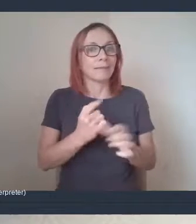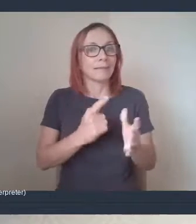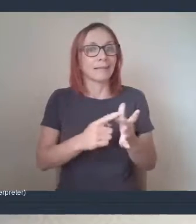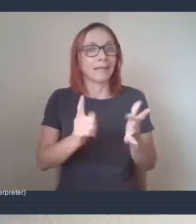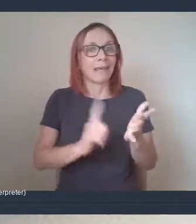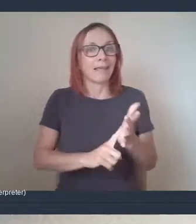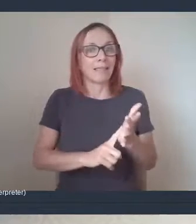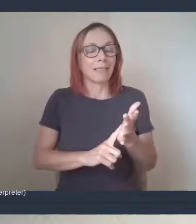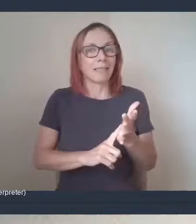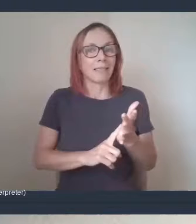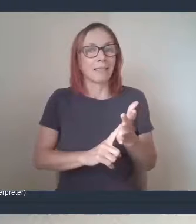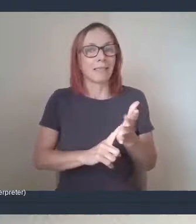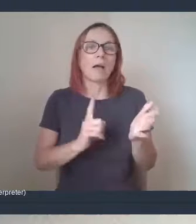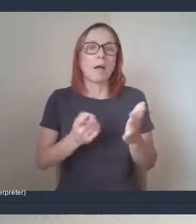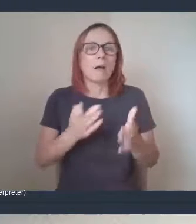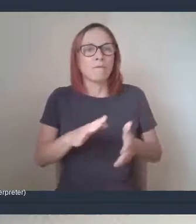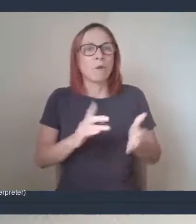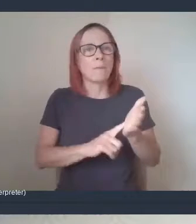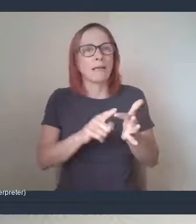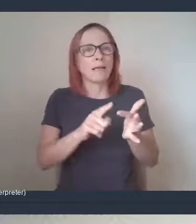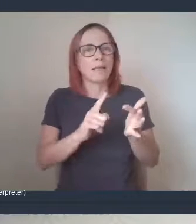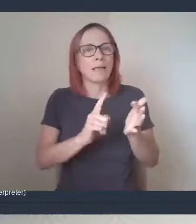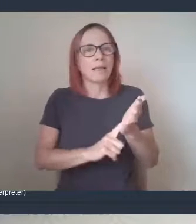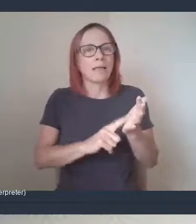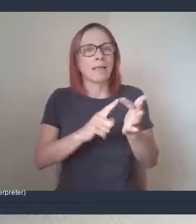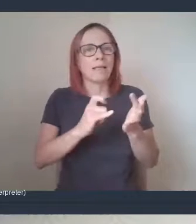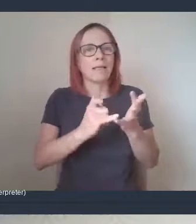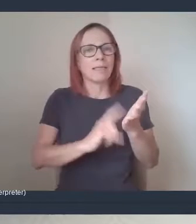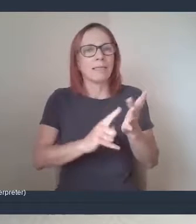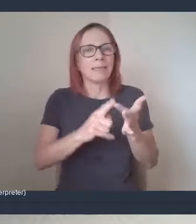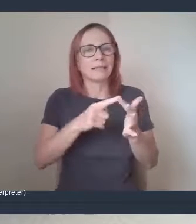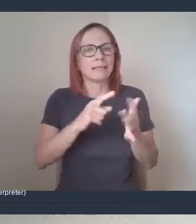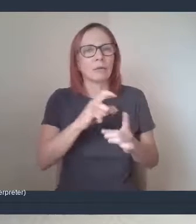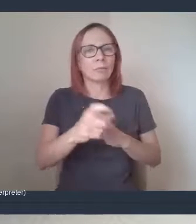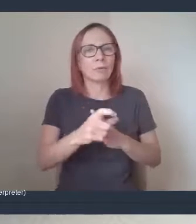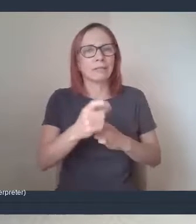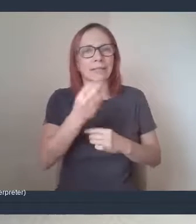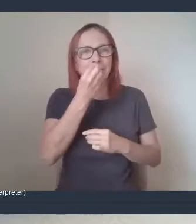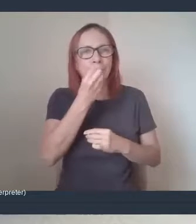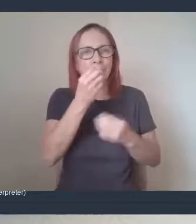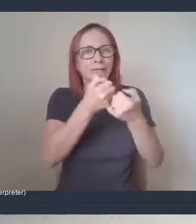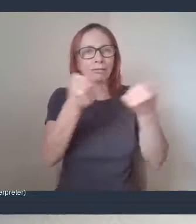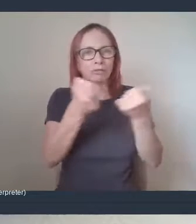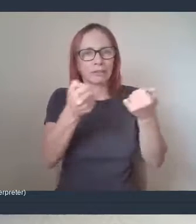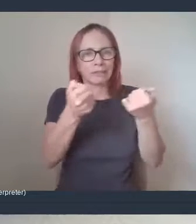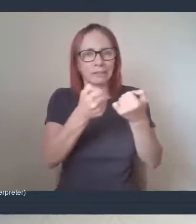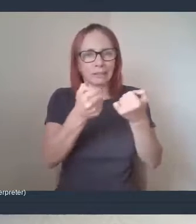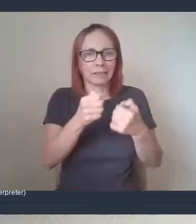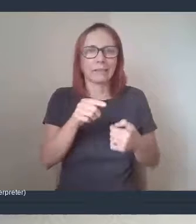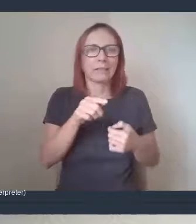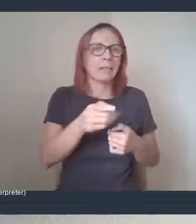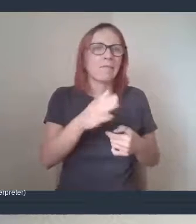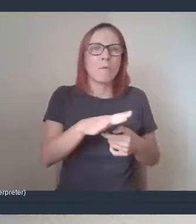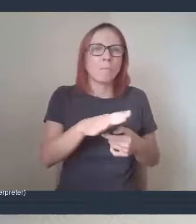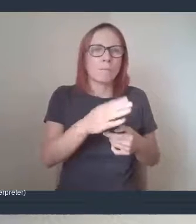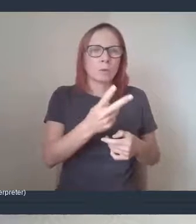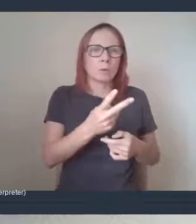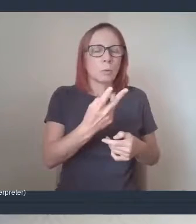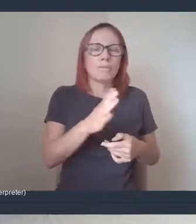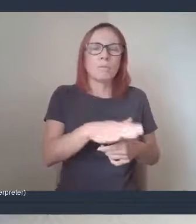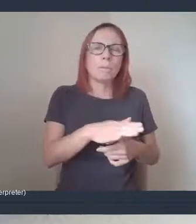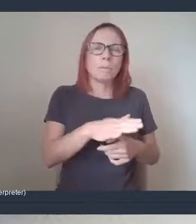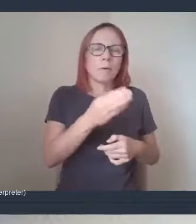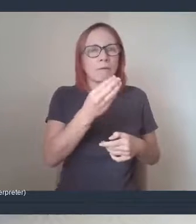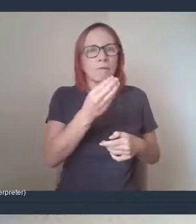Lesley Community Pantry and Nairie and Shirley from Food for your Future. Okay